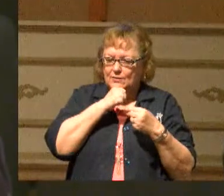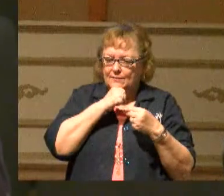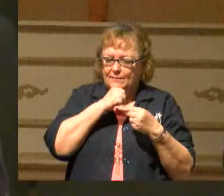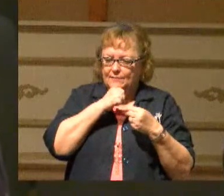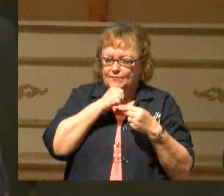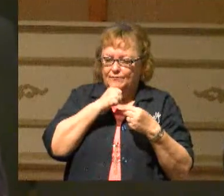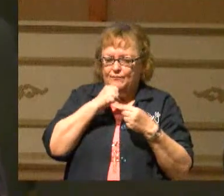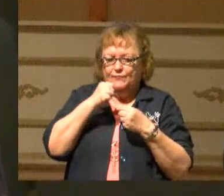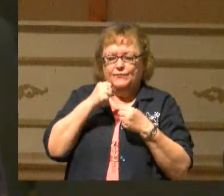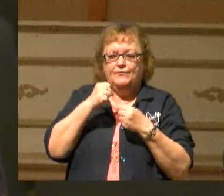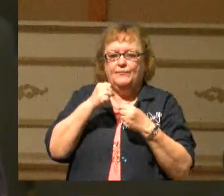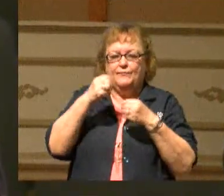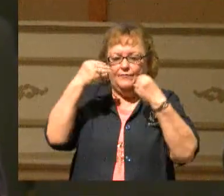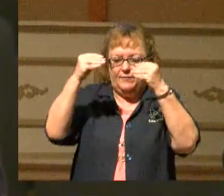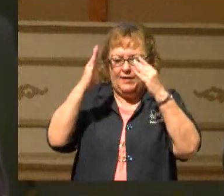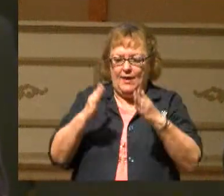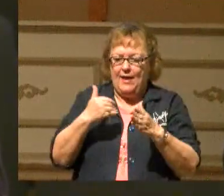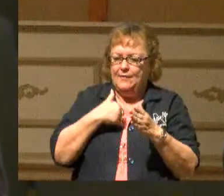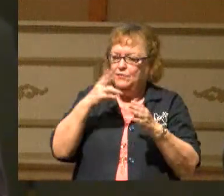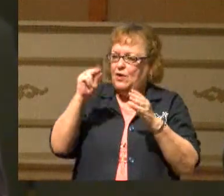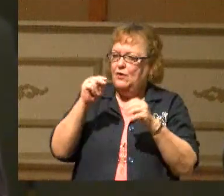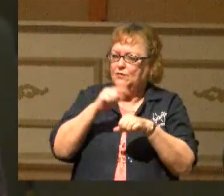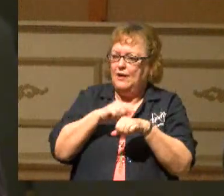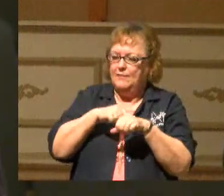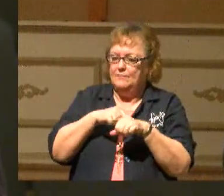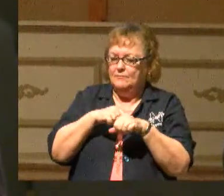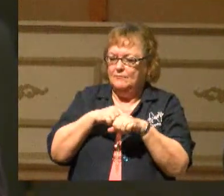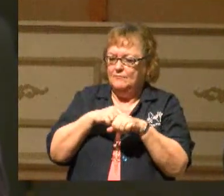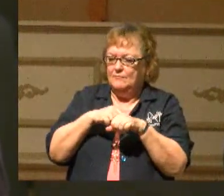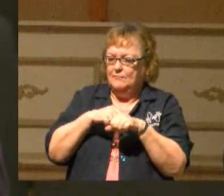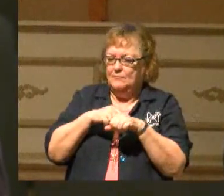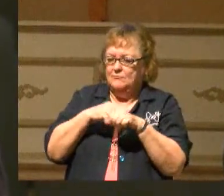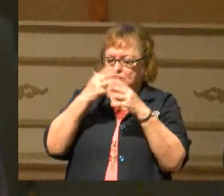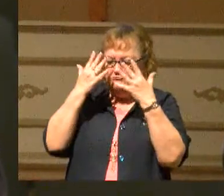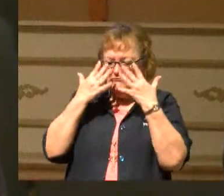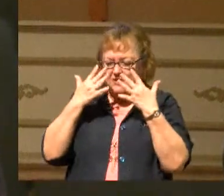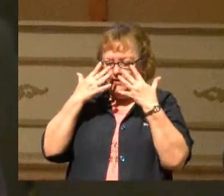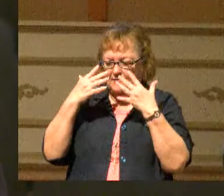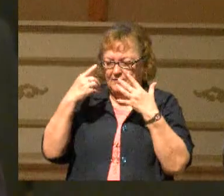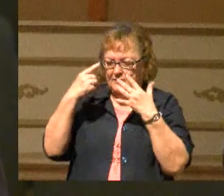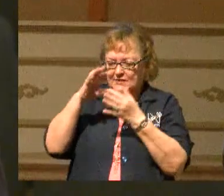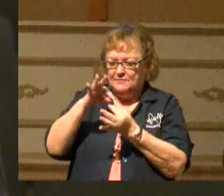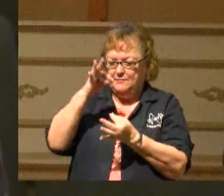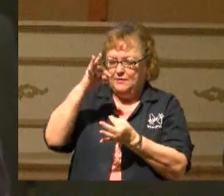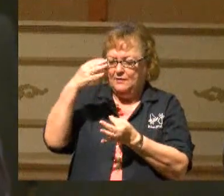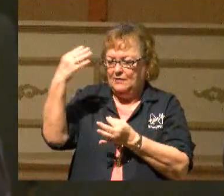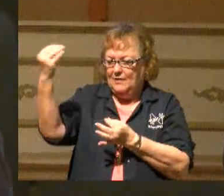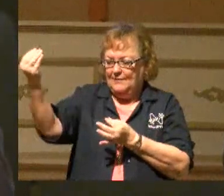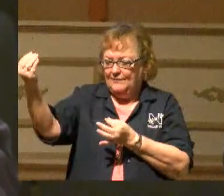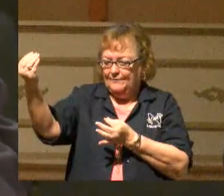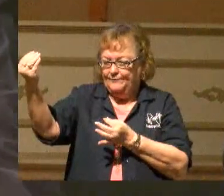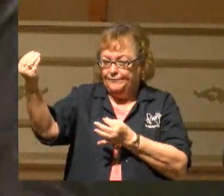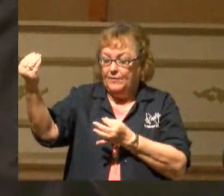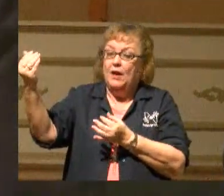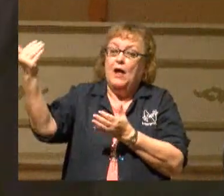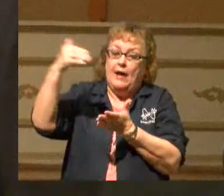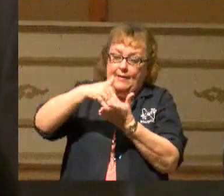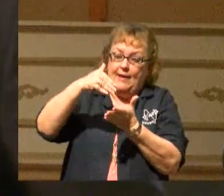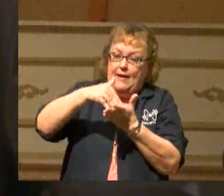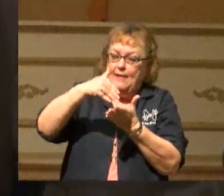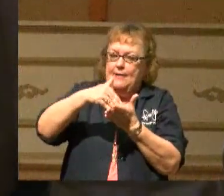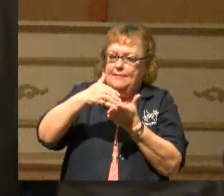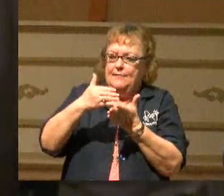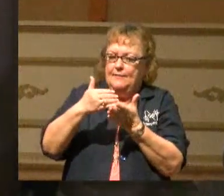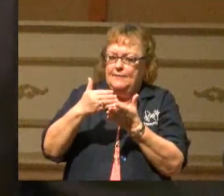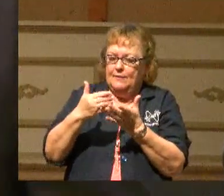no time. And so repulsed and saddened, the Spirit went away. Once more he called